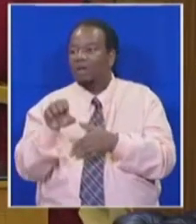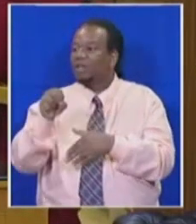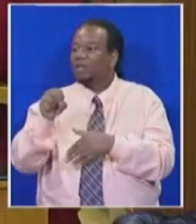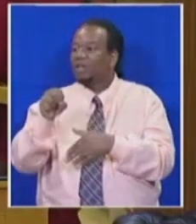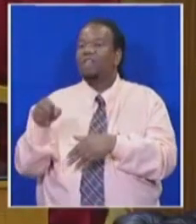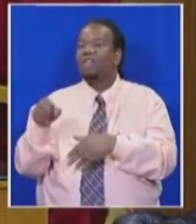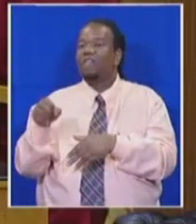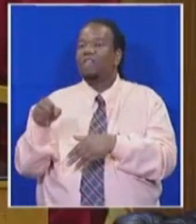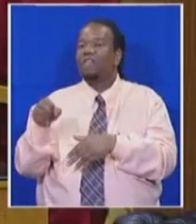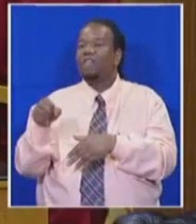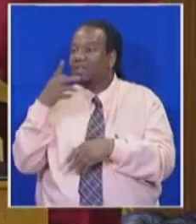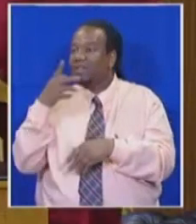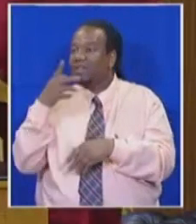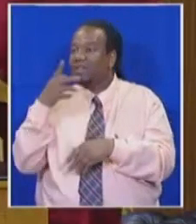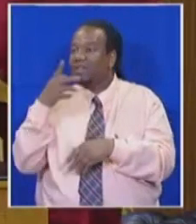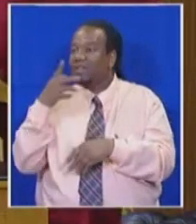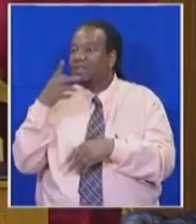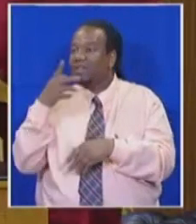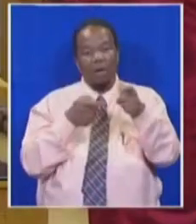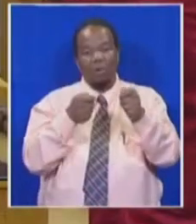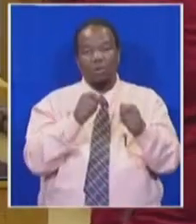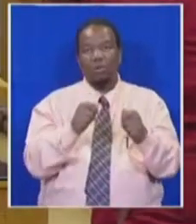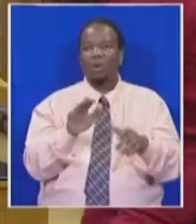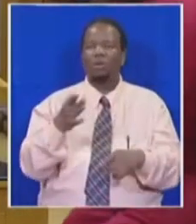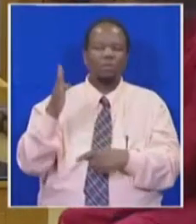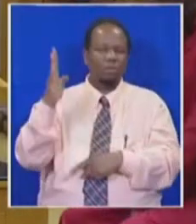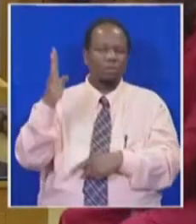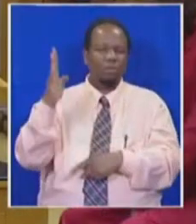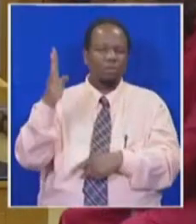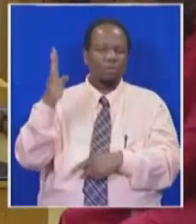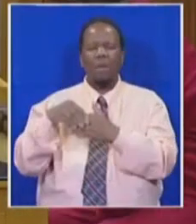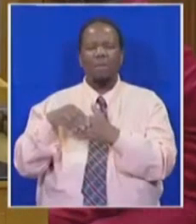on, hold on, take your seat. What are you raising, Honourable Member?